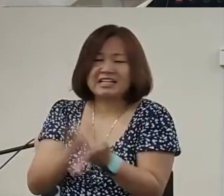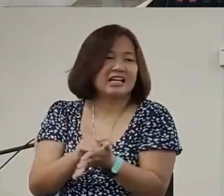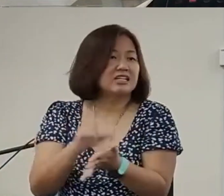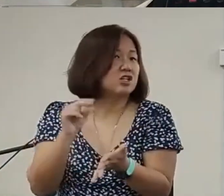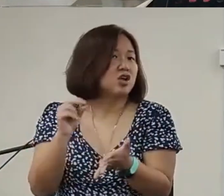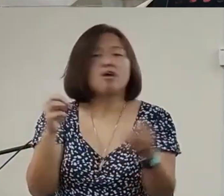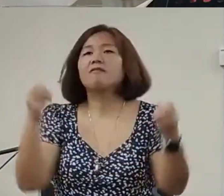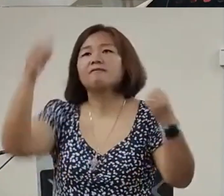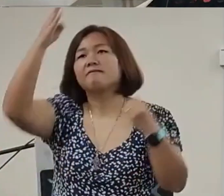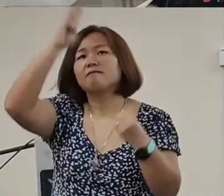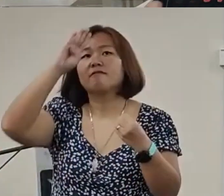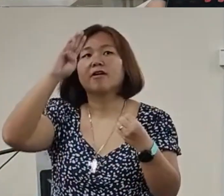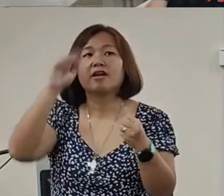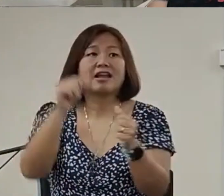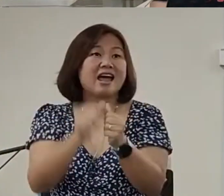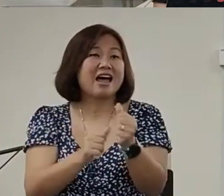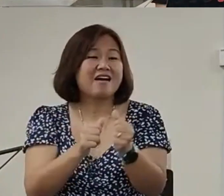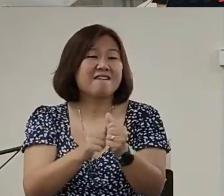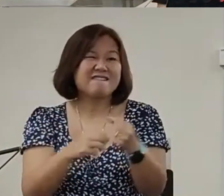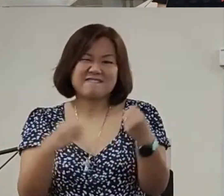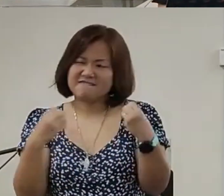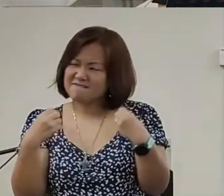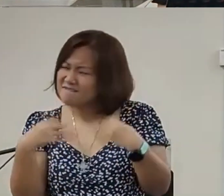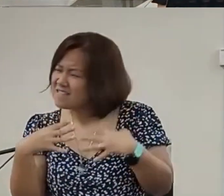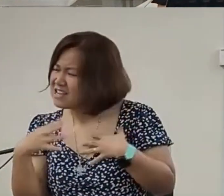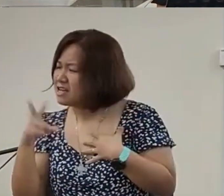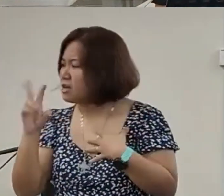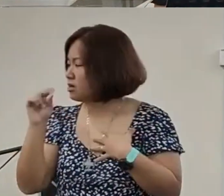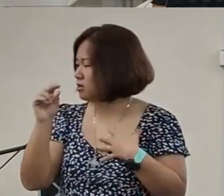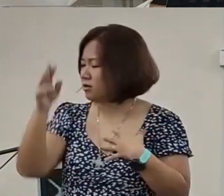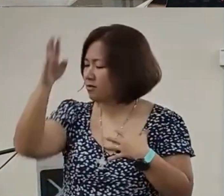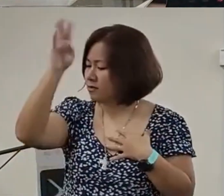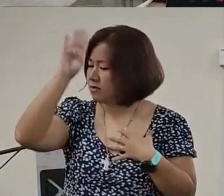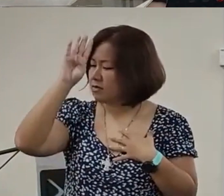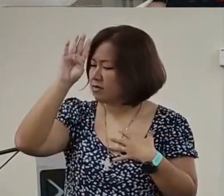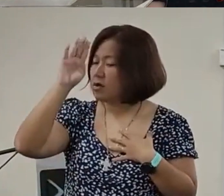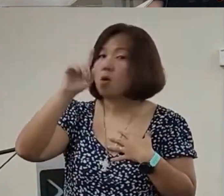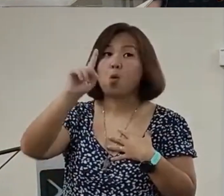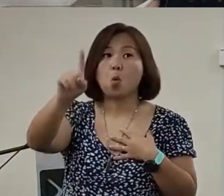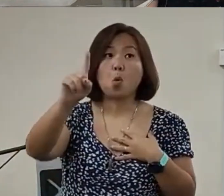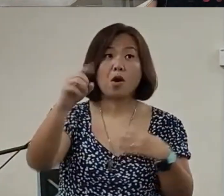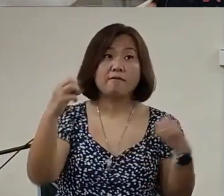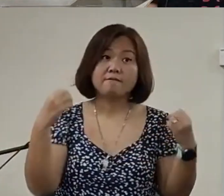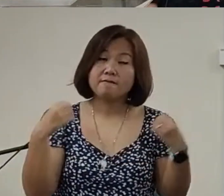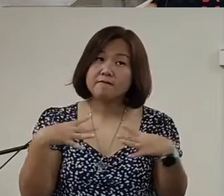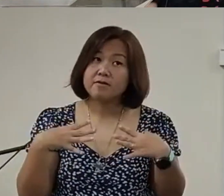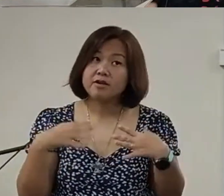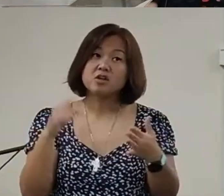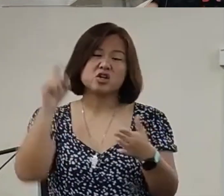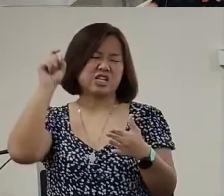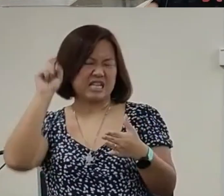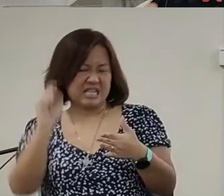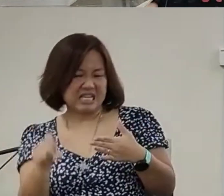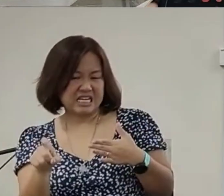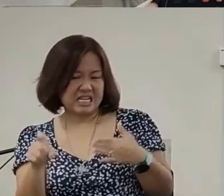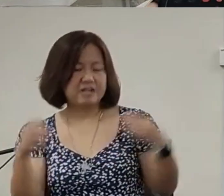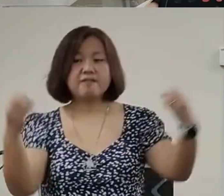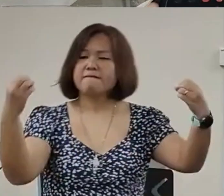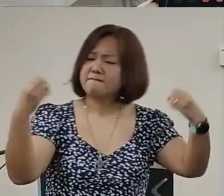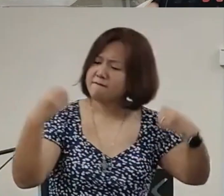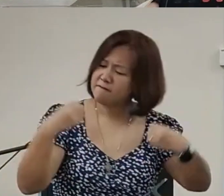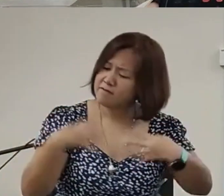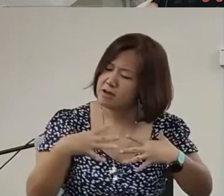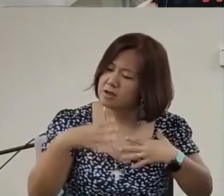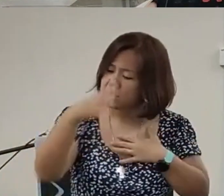every fear is not of God but there is one fear that is a must you must fear